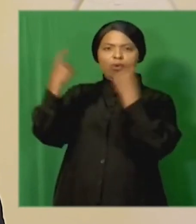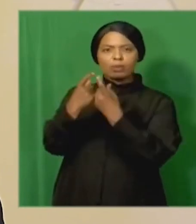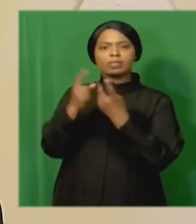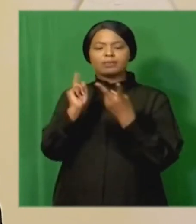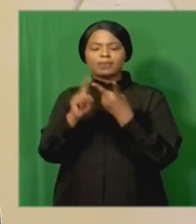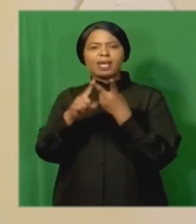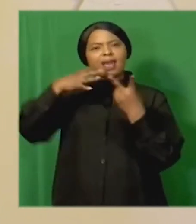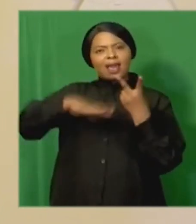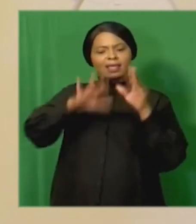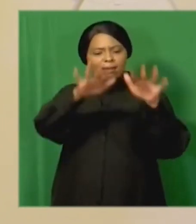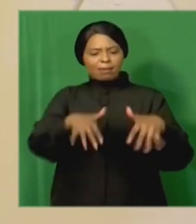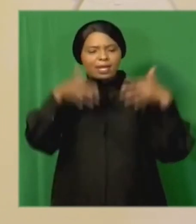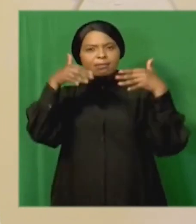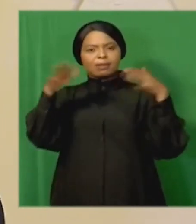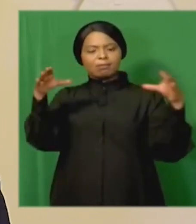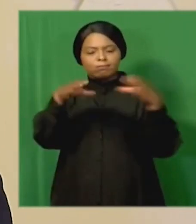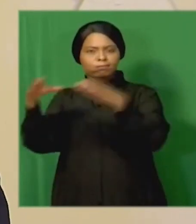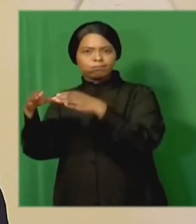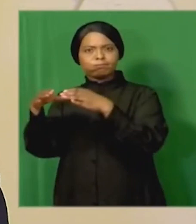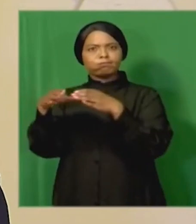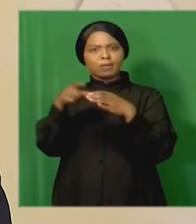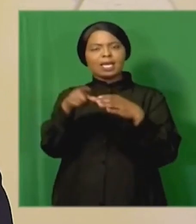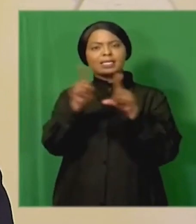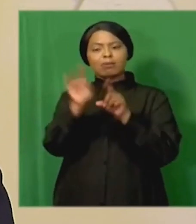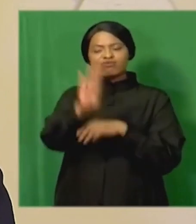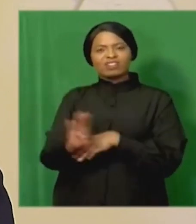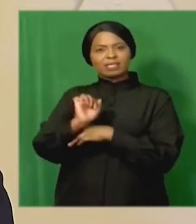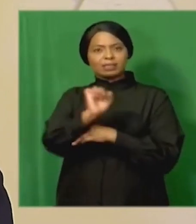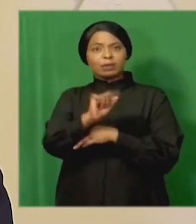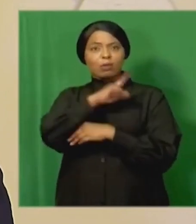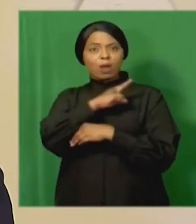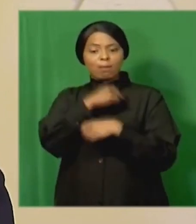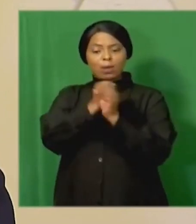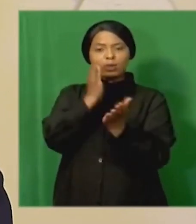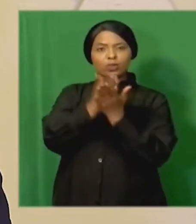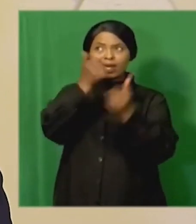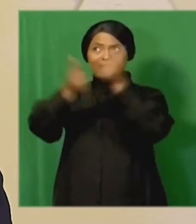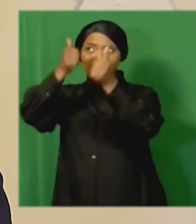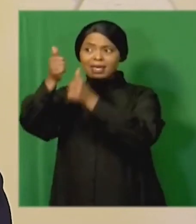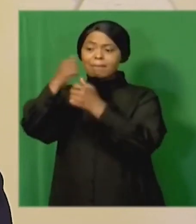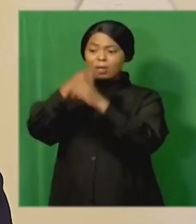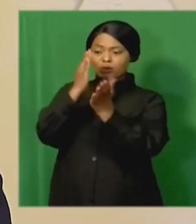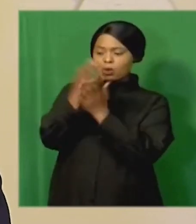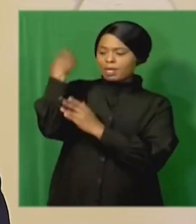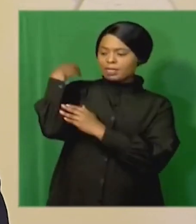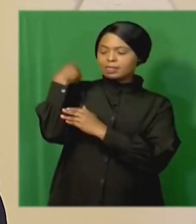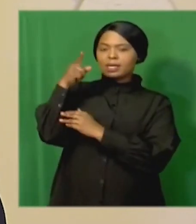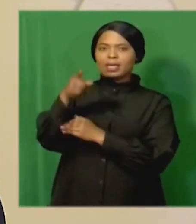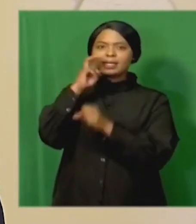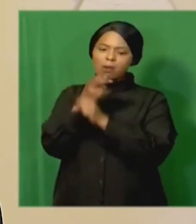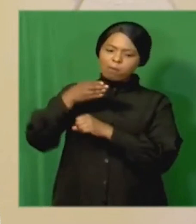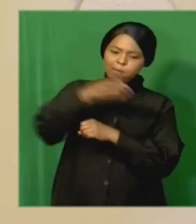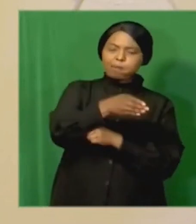related to parliament's interface with the executive and how to ensure that ministers account to parliament